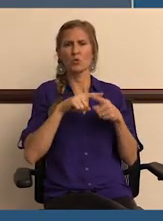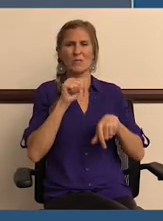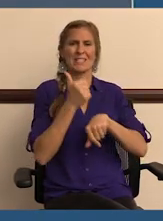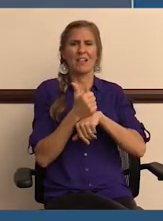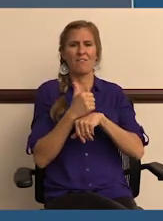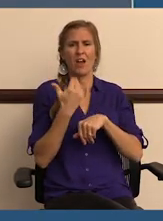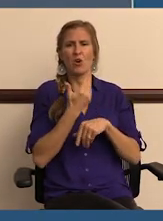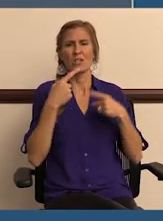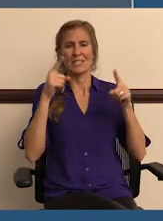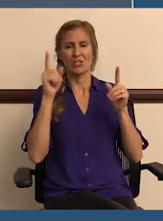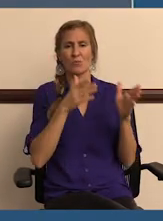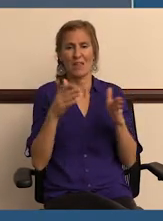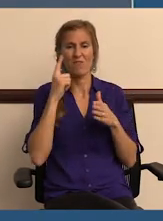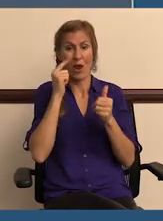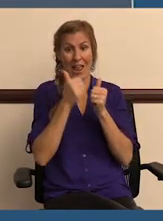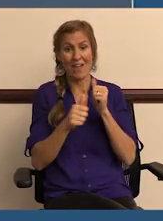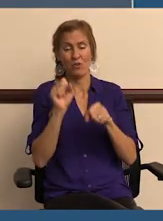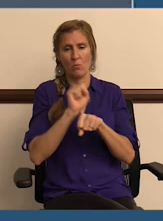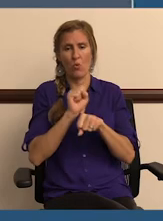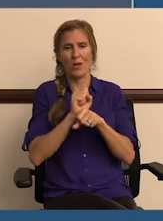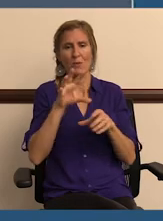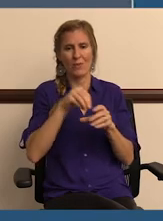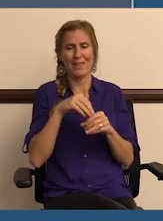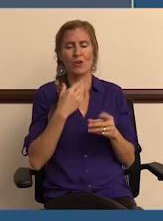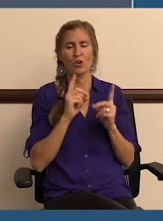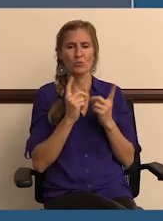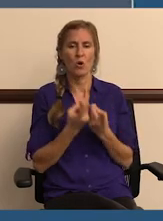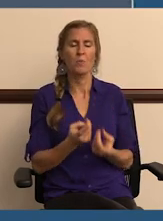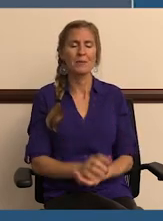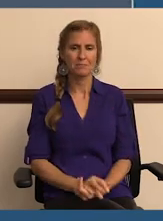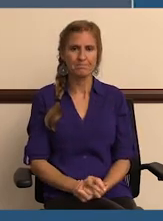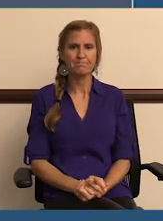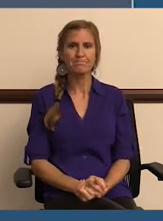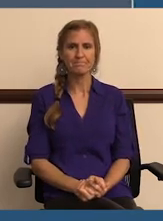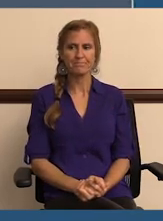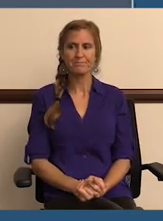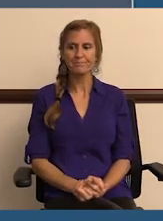solidify our secession plan for every employee within the department.